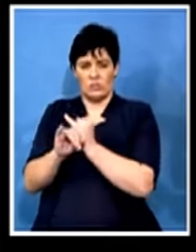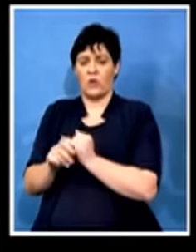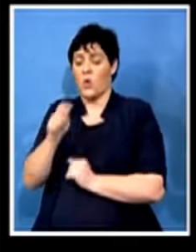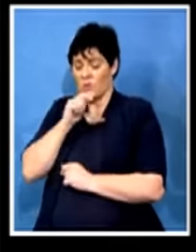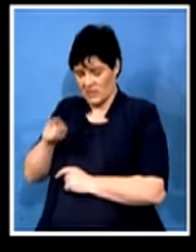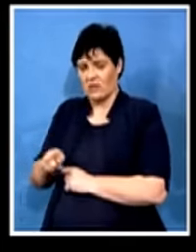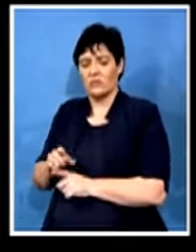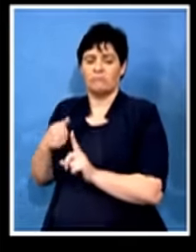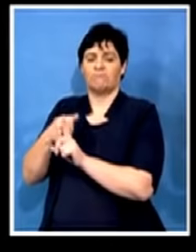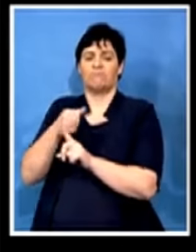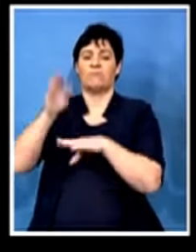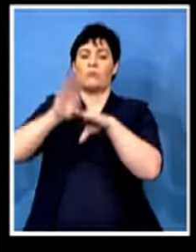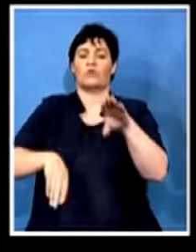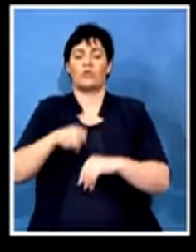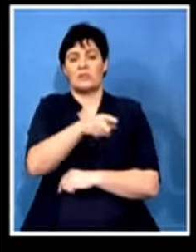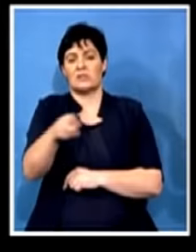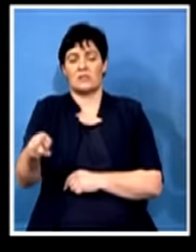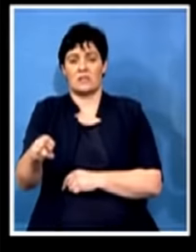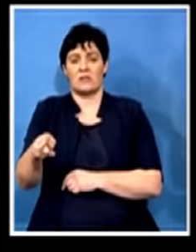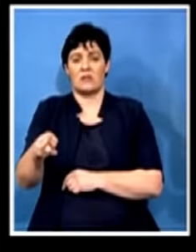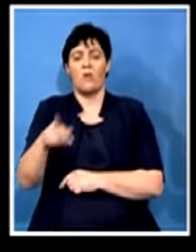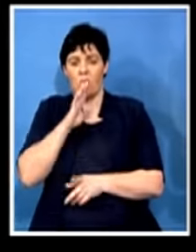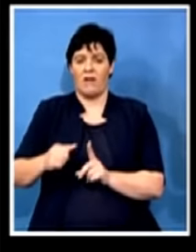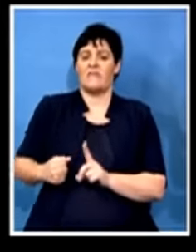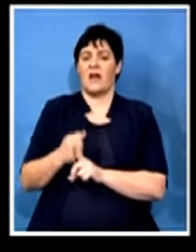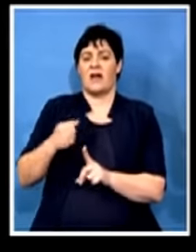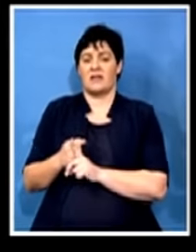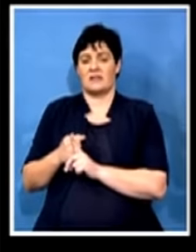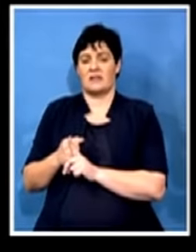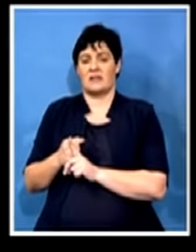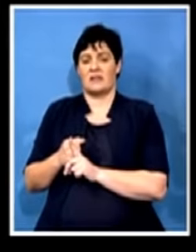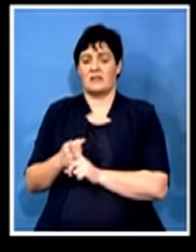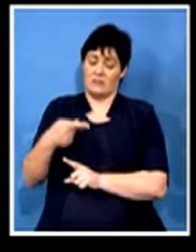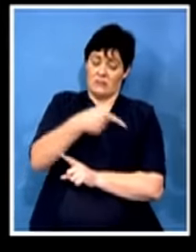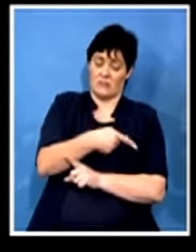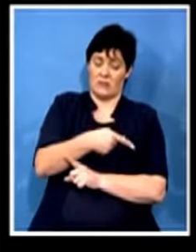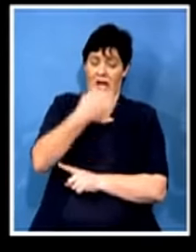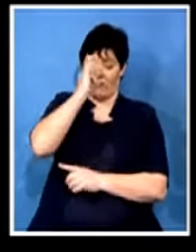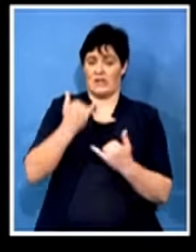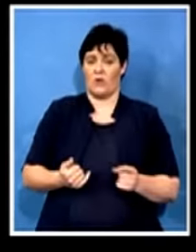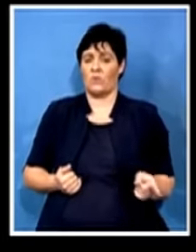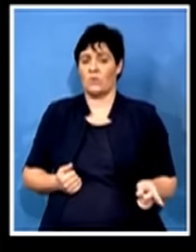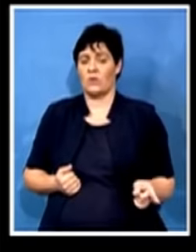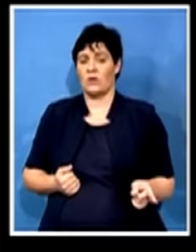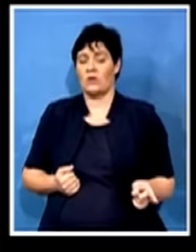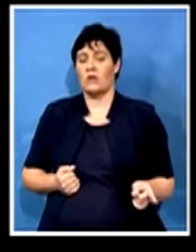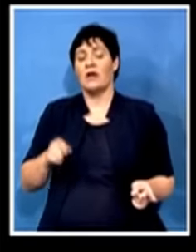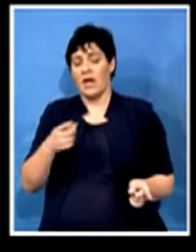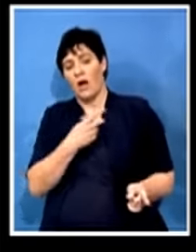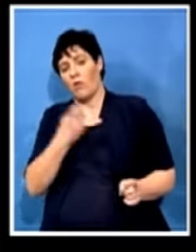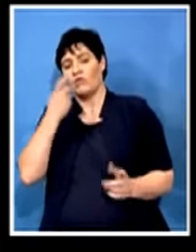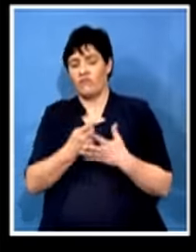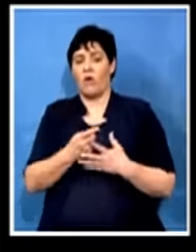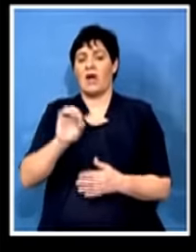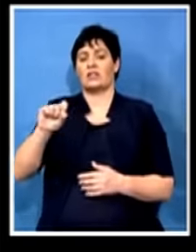whom are fighting, those who are in government right now. That particular core is linked to the Secretary-General of the ANC, Esmaha